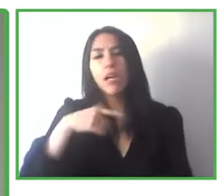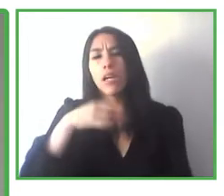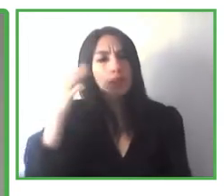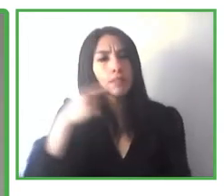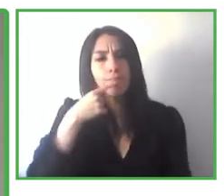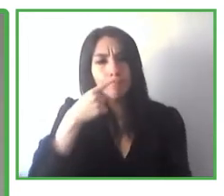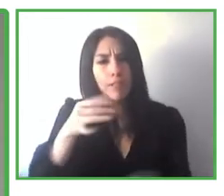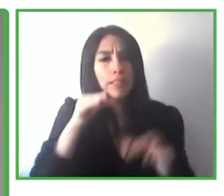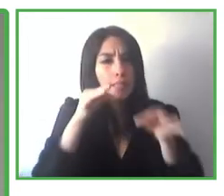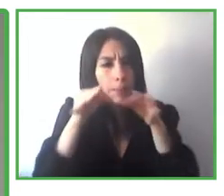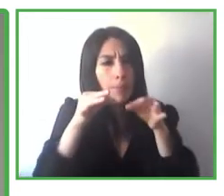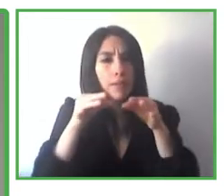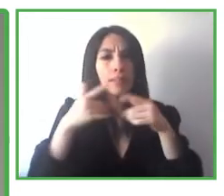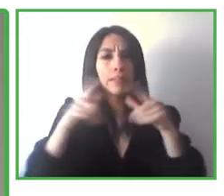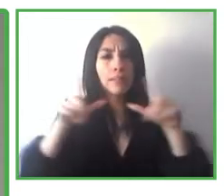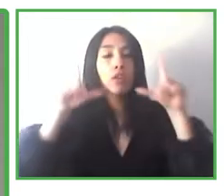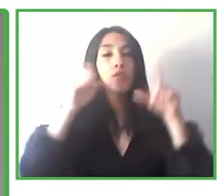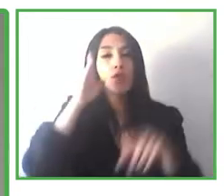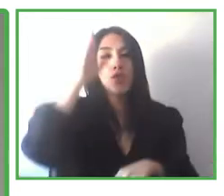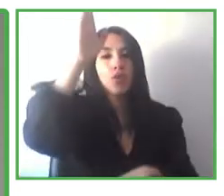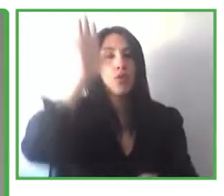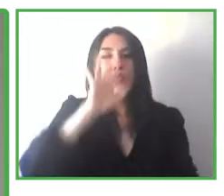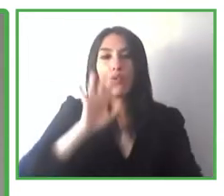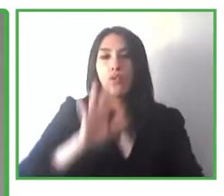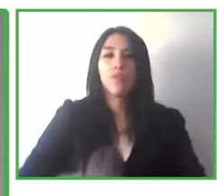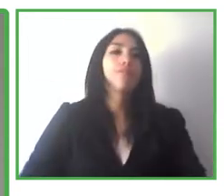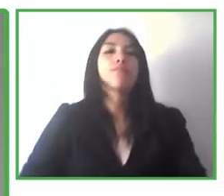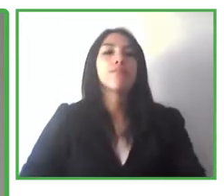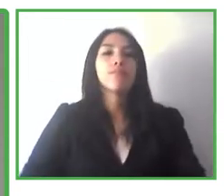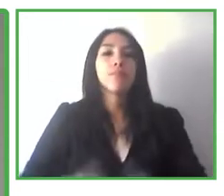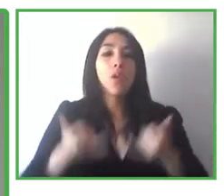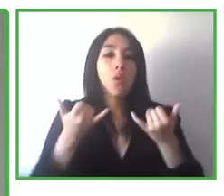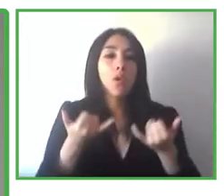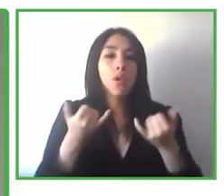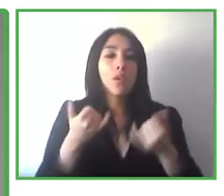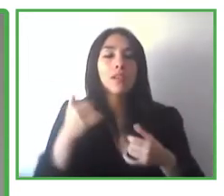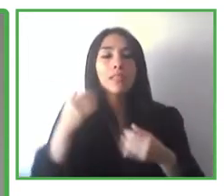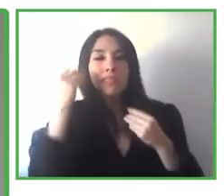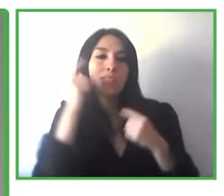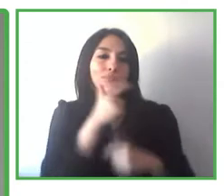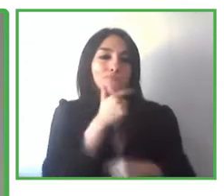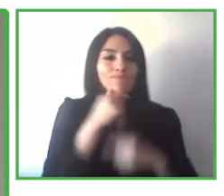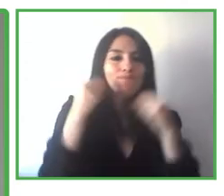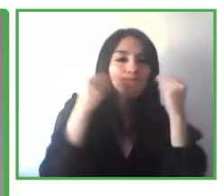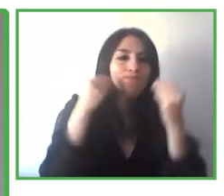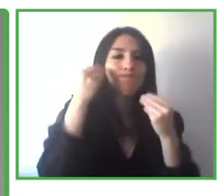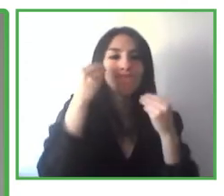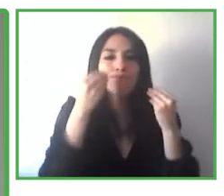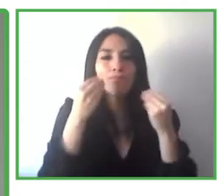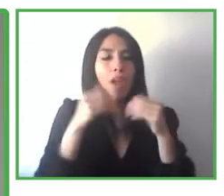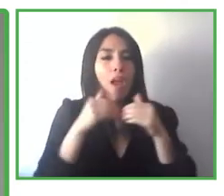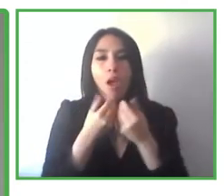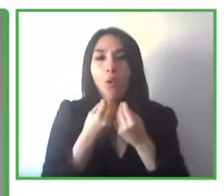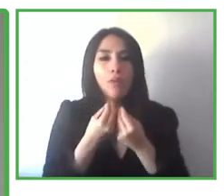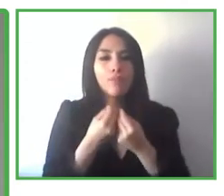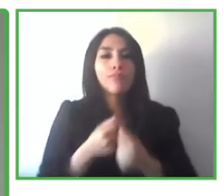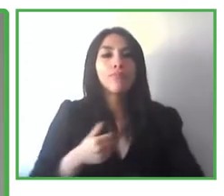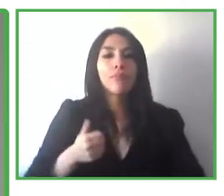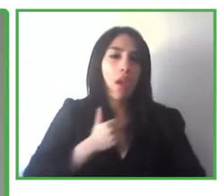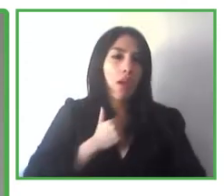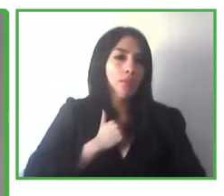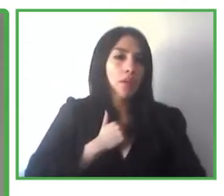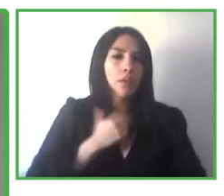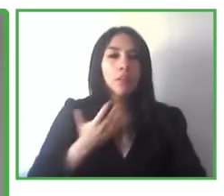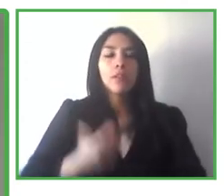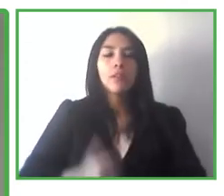we usually believe that the impact will be seen in the future. And that is what generates uncertainty in how things will be applied